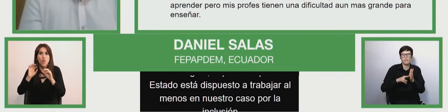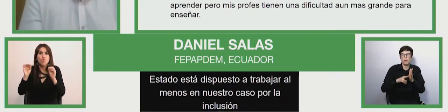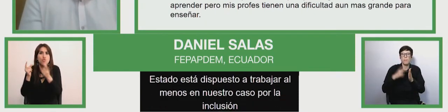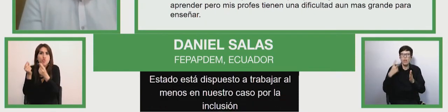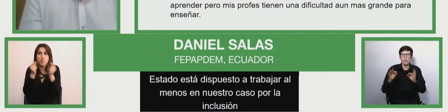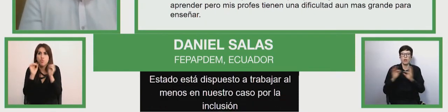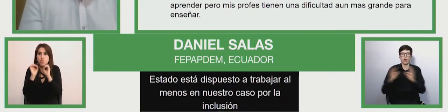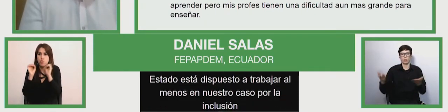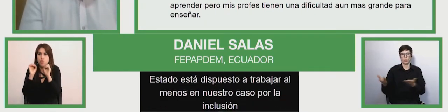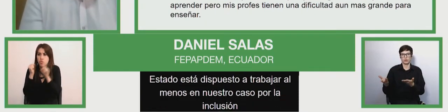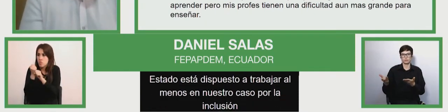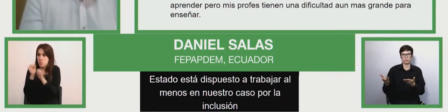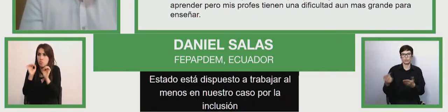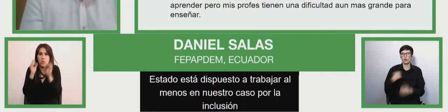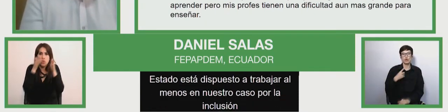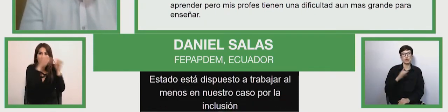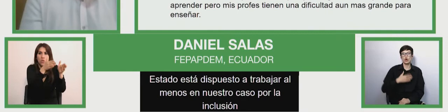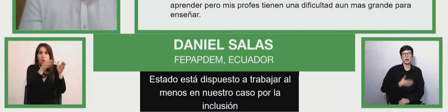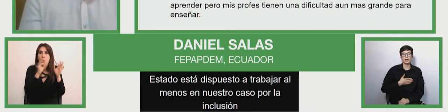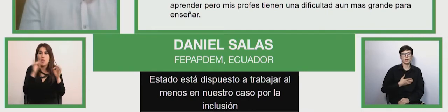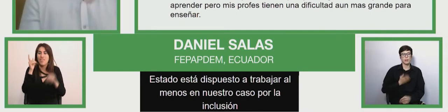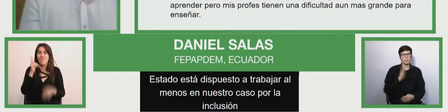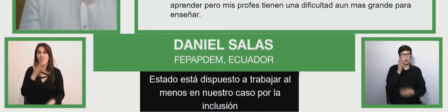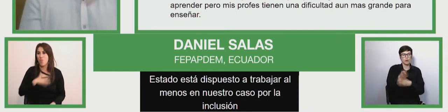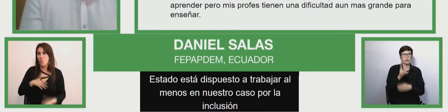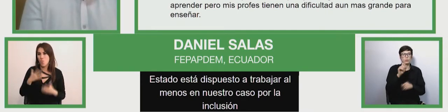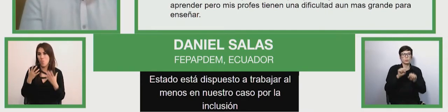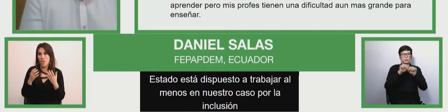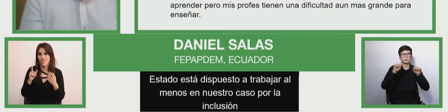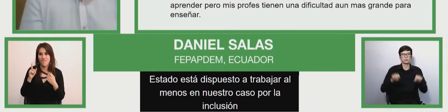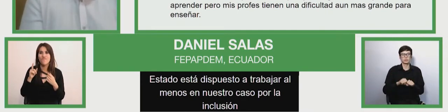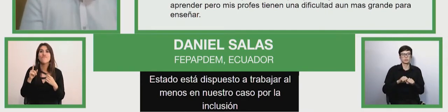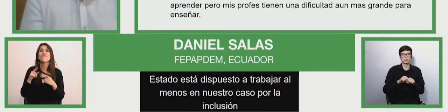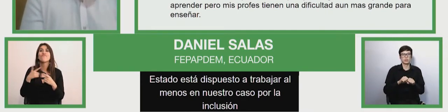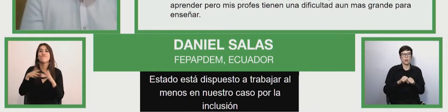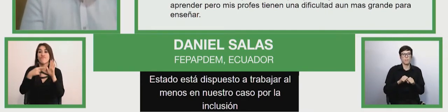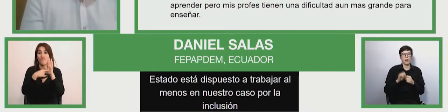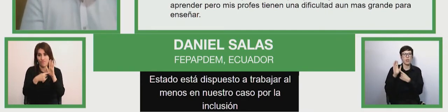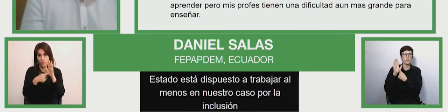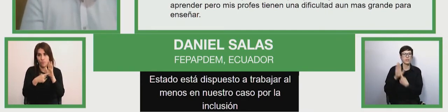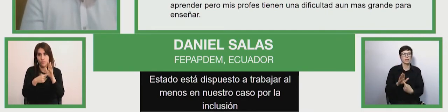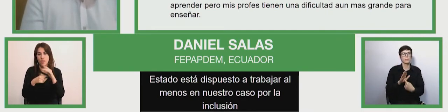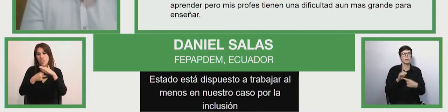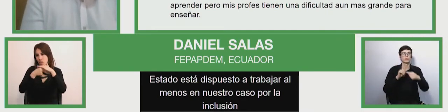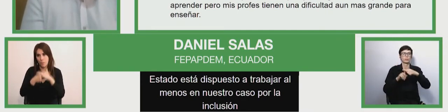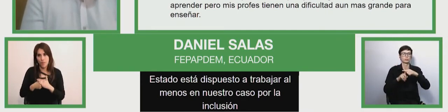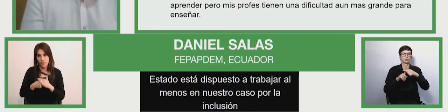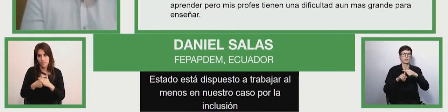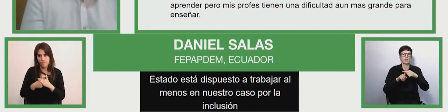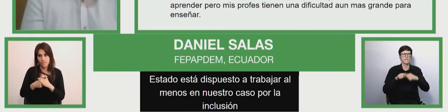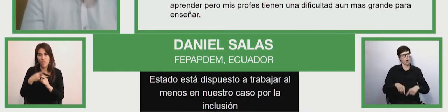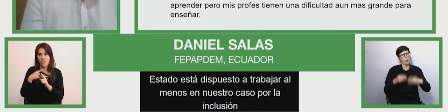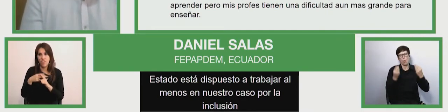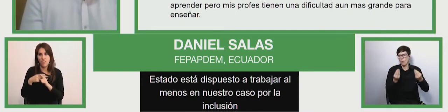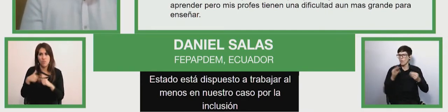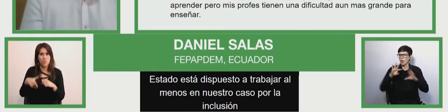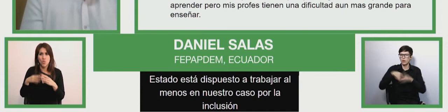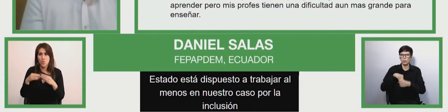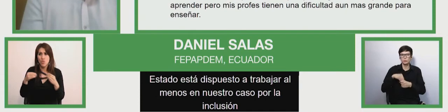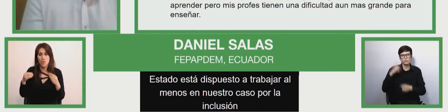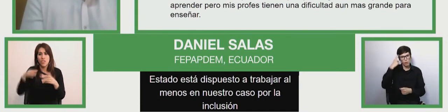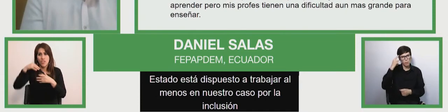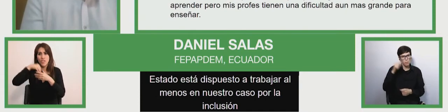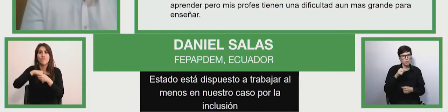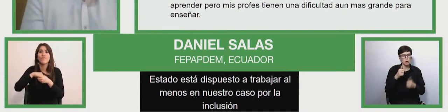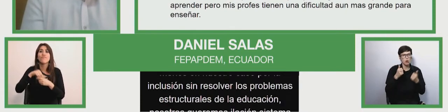we don't want to go to a system which to a certain extent we have positive discrimination where they're very good inclusive system but whereby